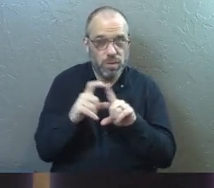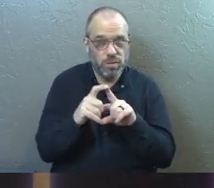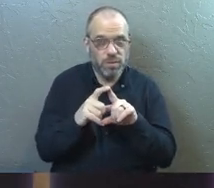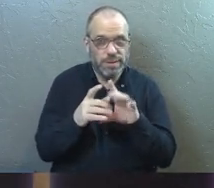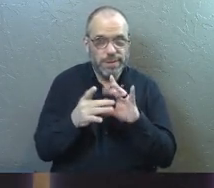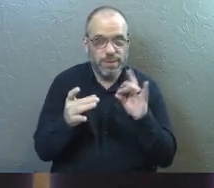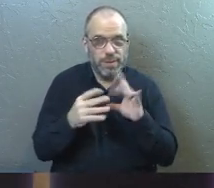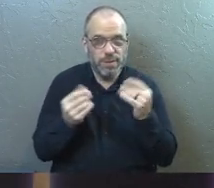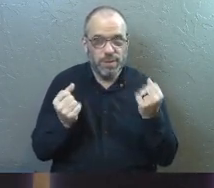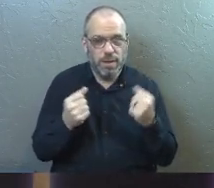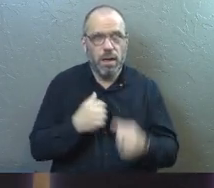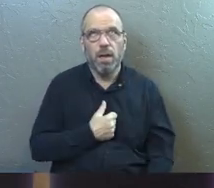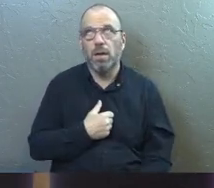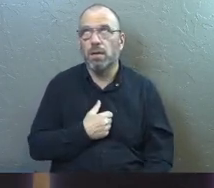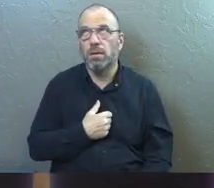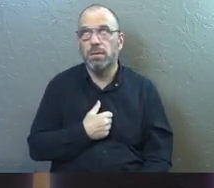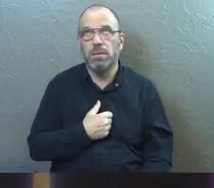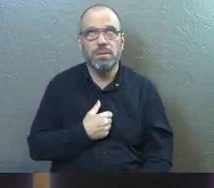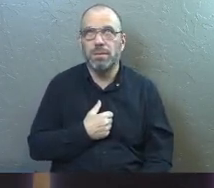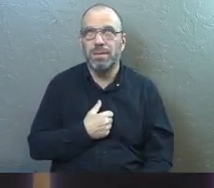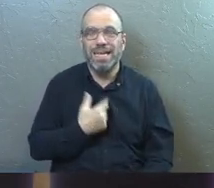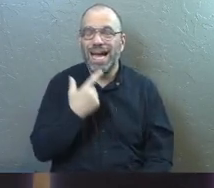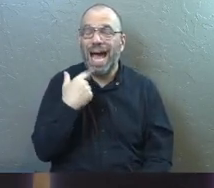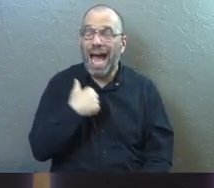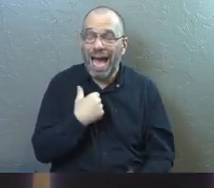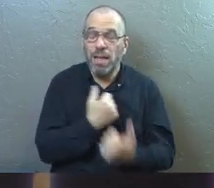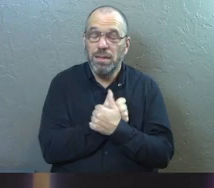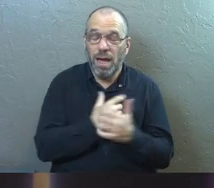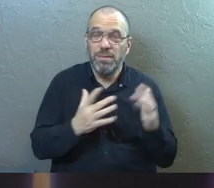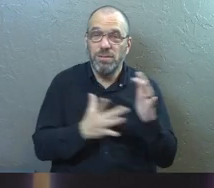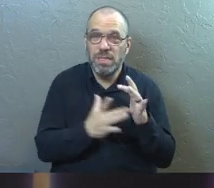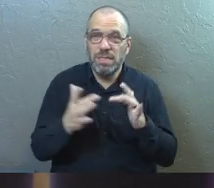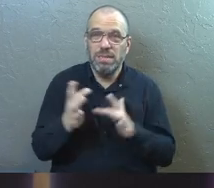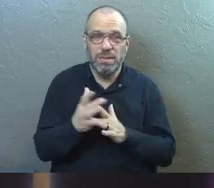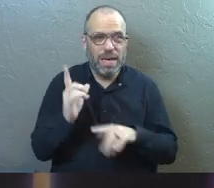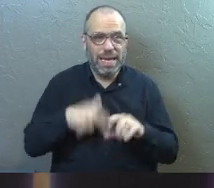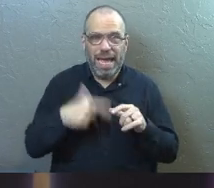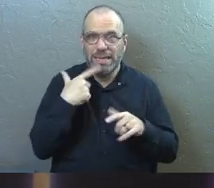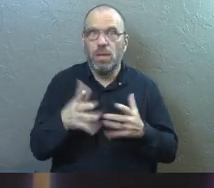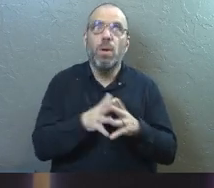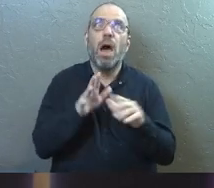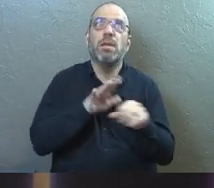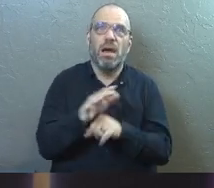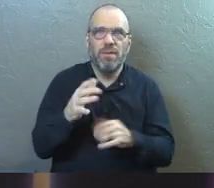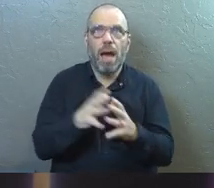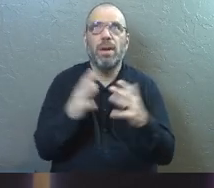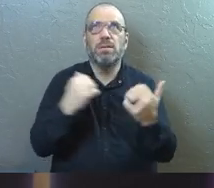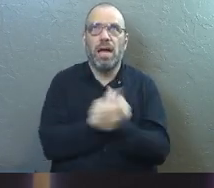I cannot tell you how much I love Jesus and I know I should say that but I mean it